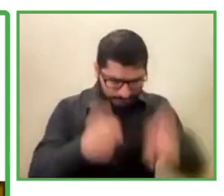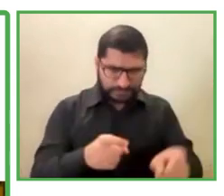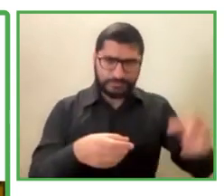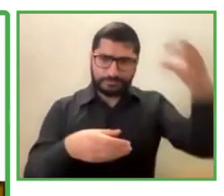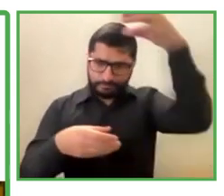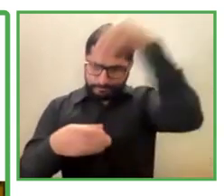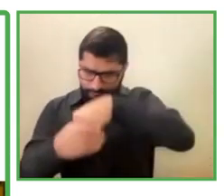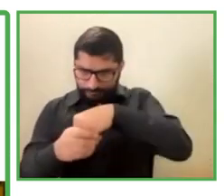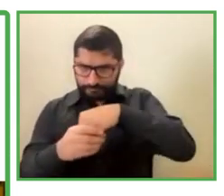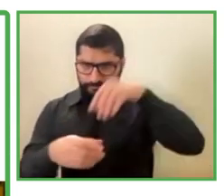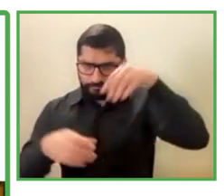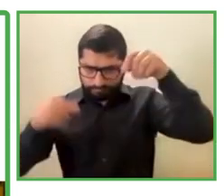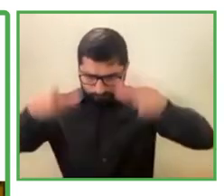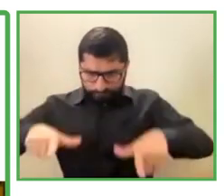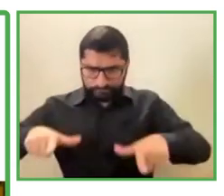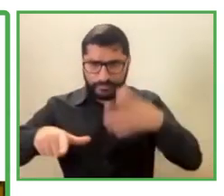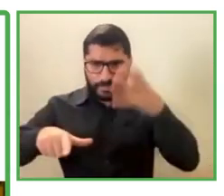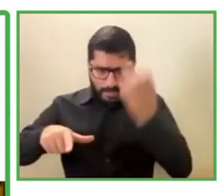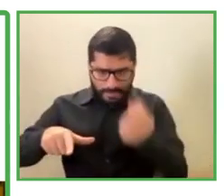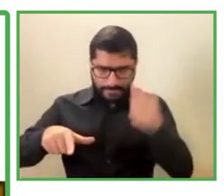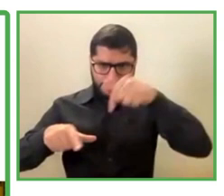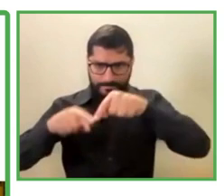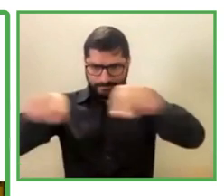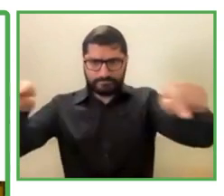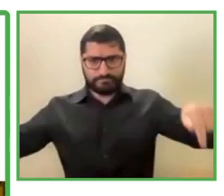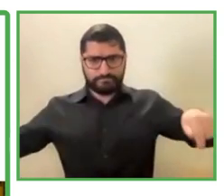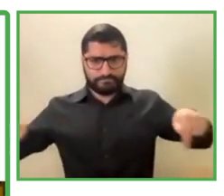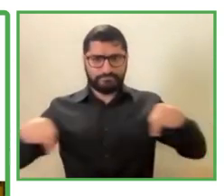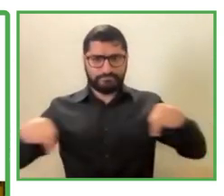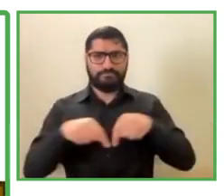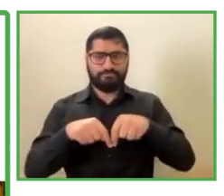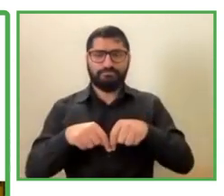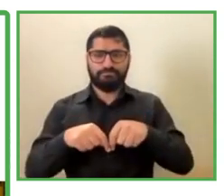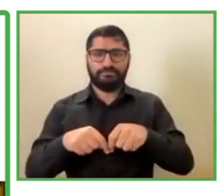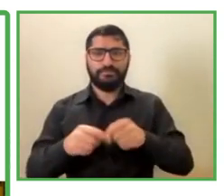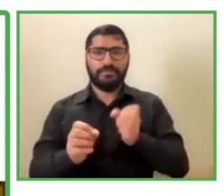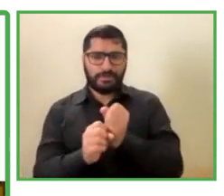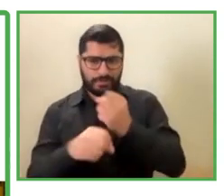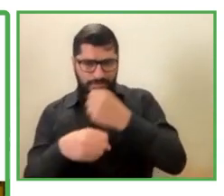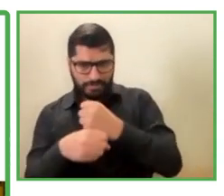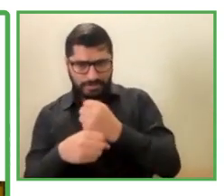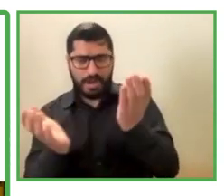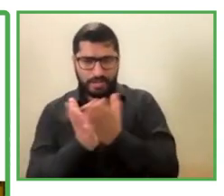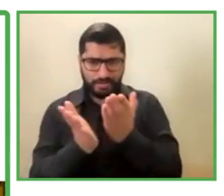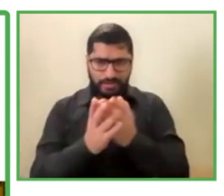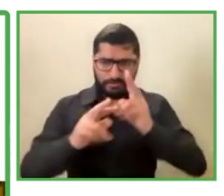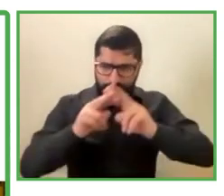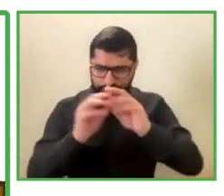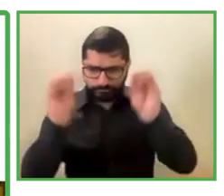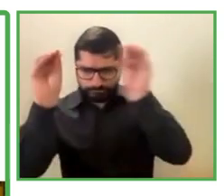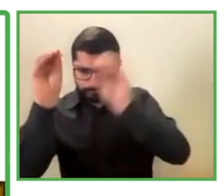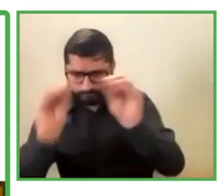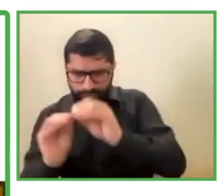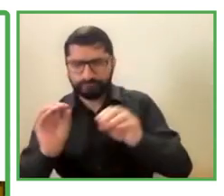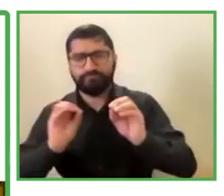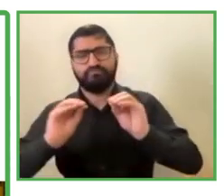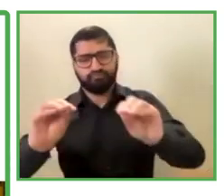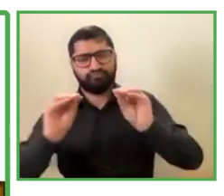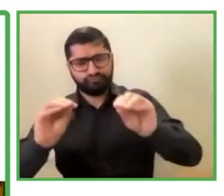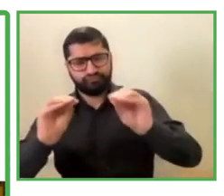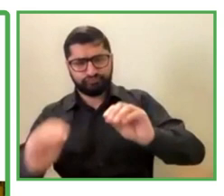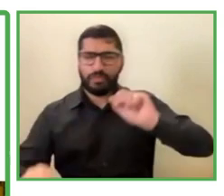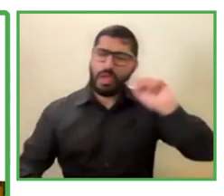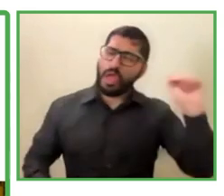installations which are good for this advisory. We work